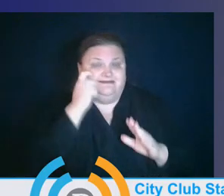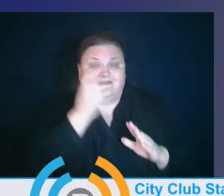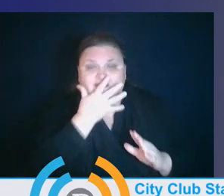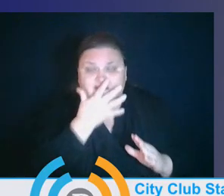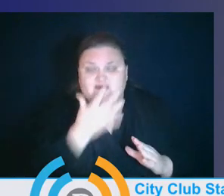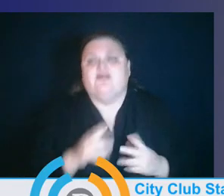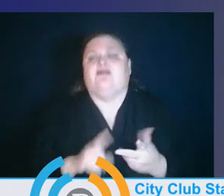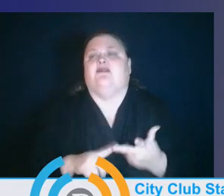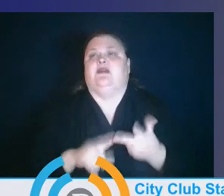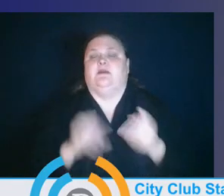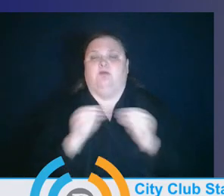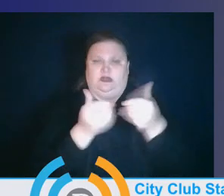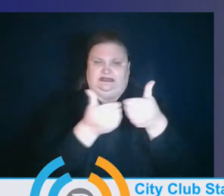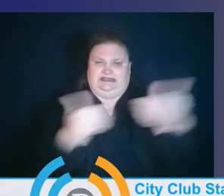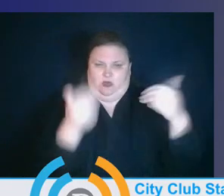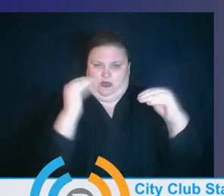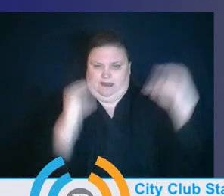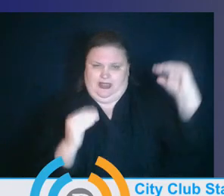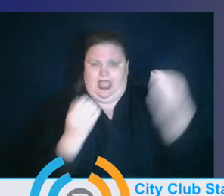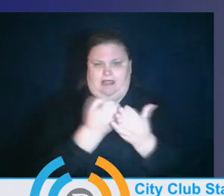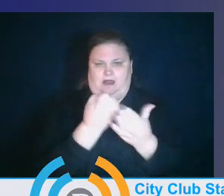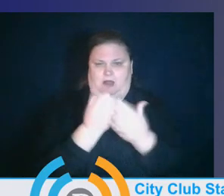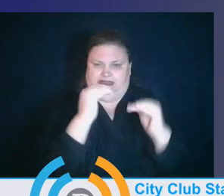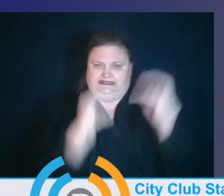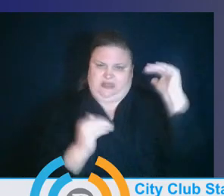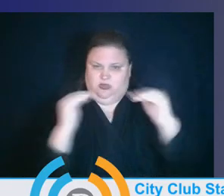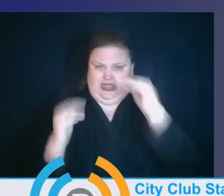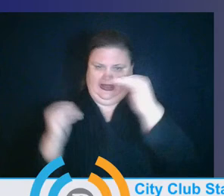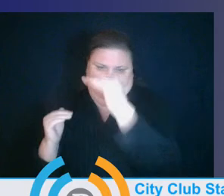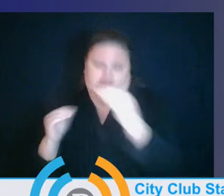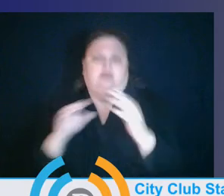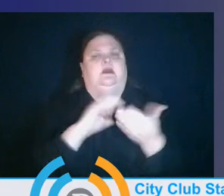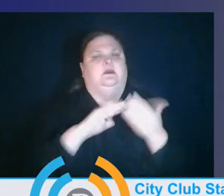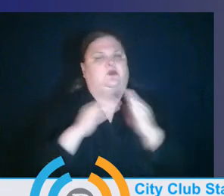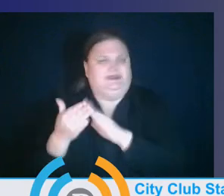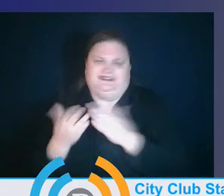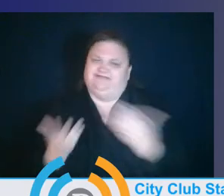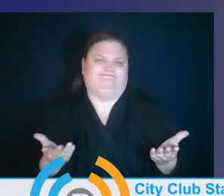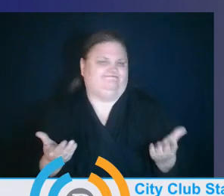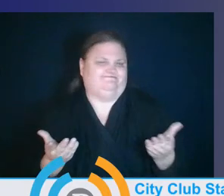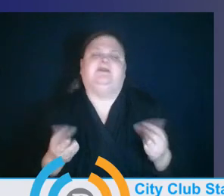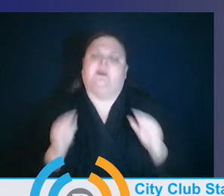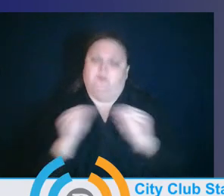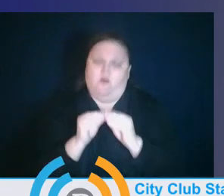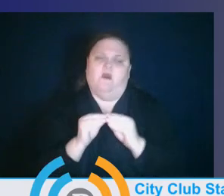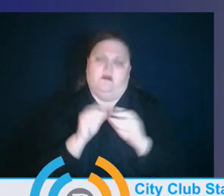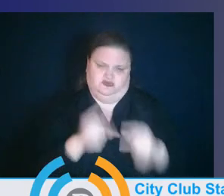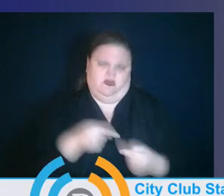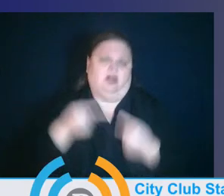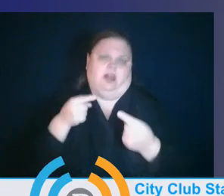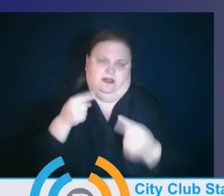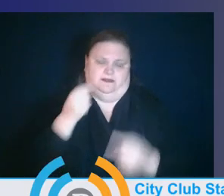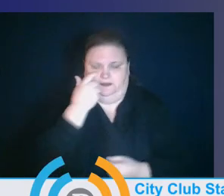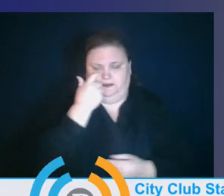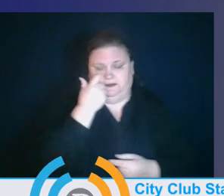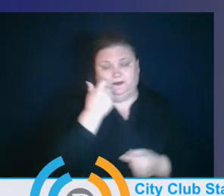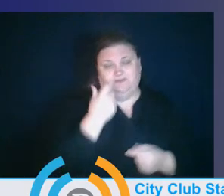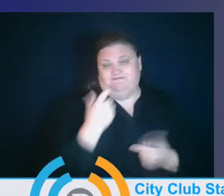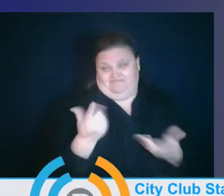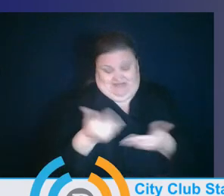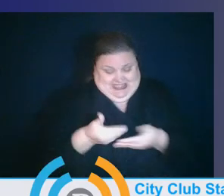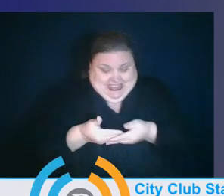The market-based system doesn't work in those communities, and those programs have struggled. We lacked infant care